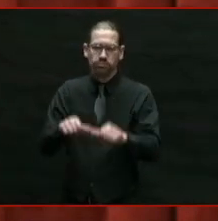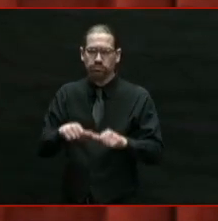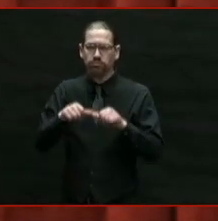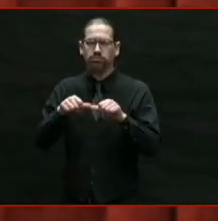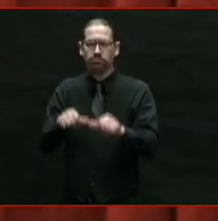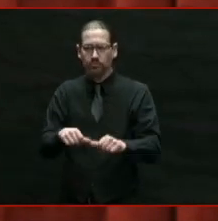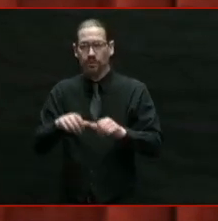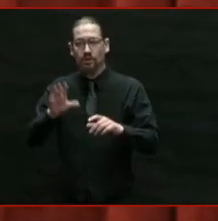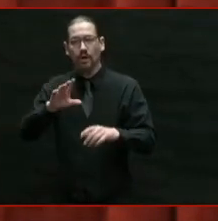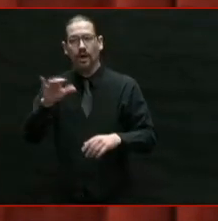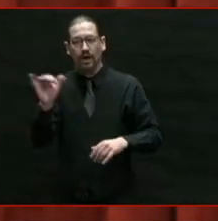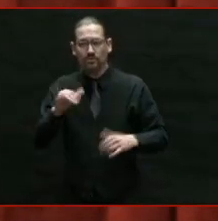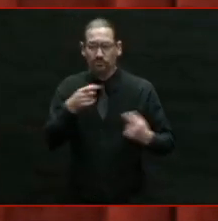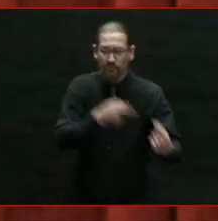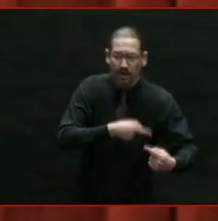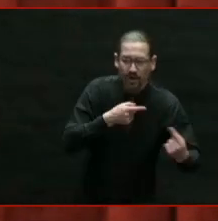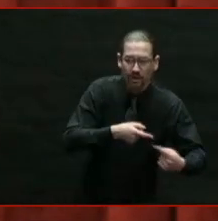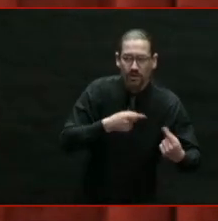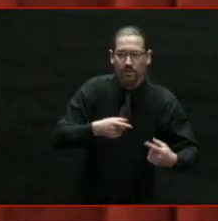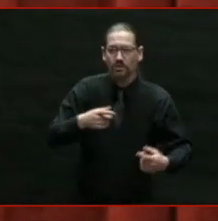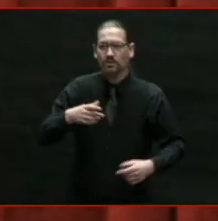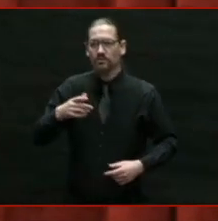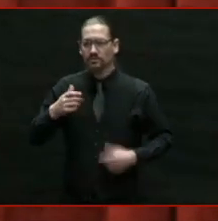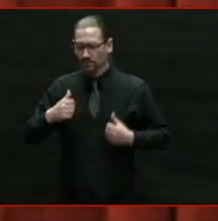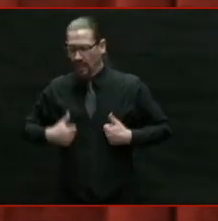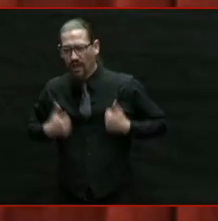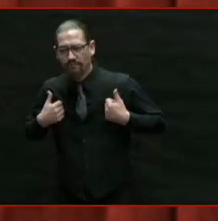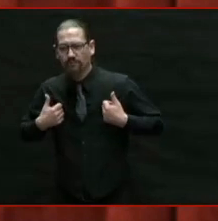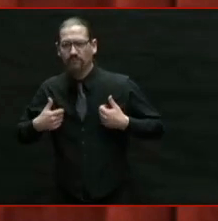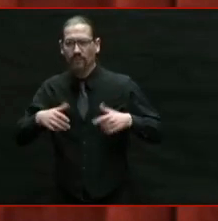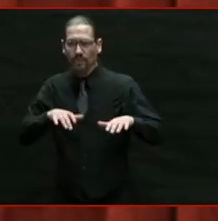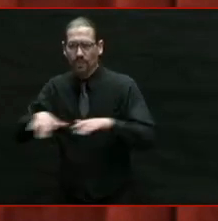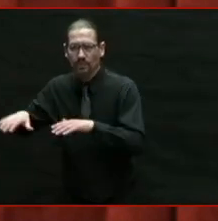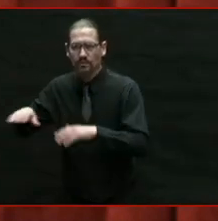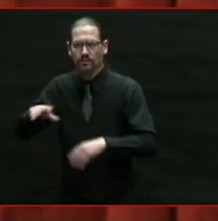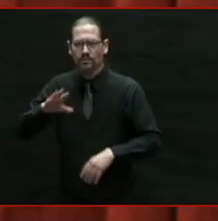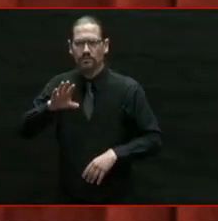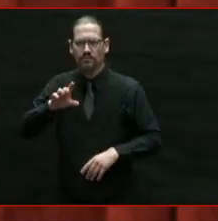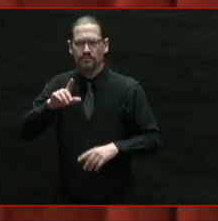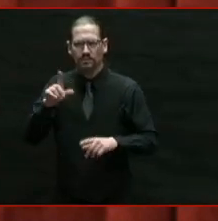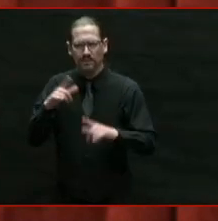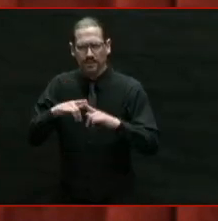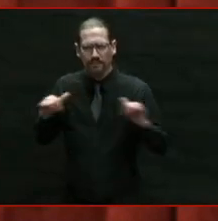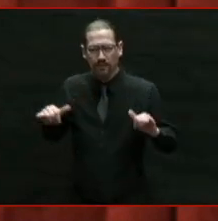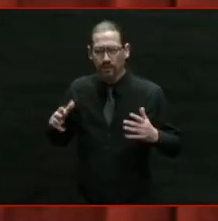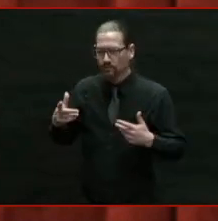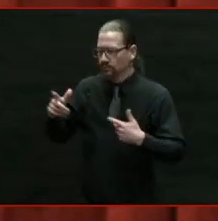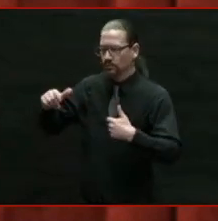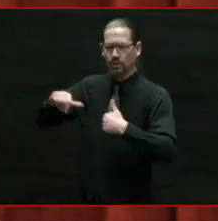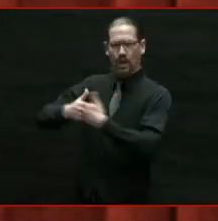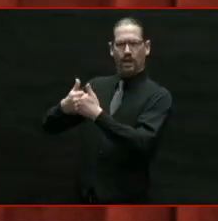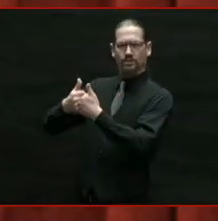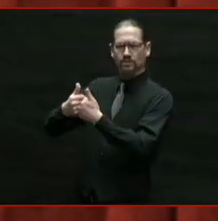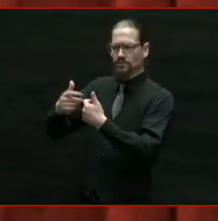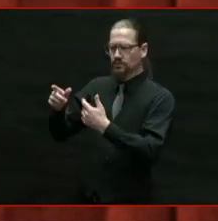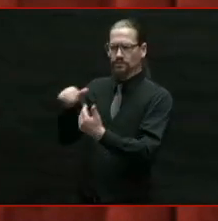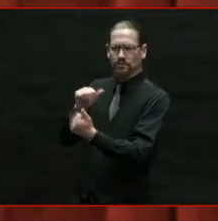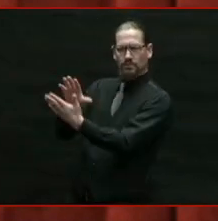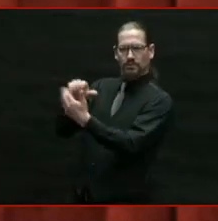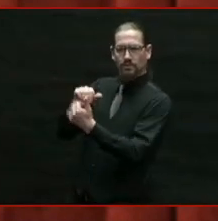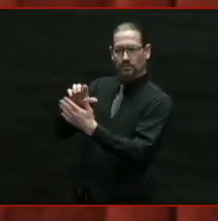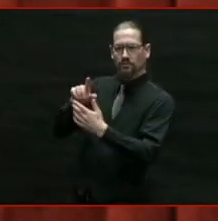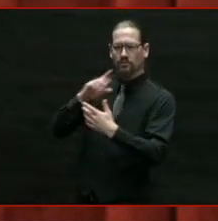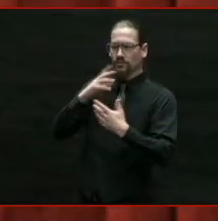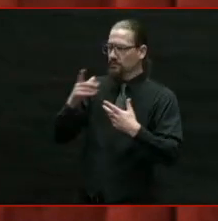our challenges have also united us and inspired us. Health care